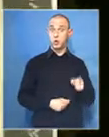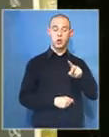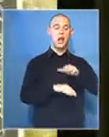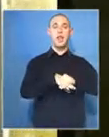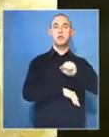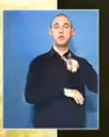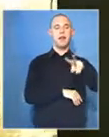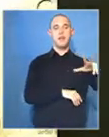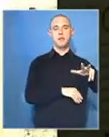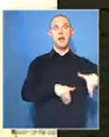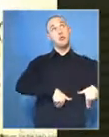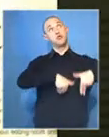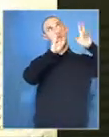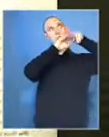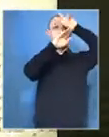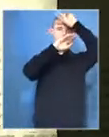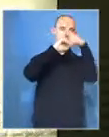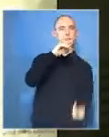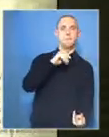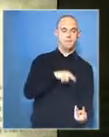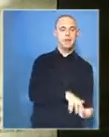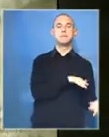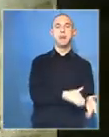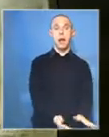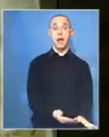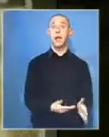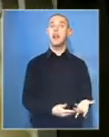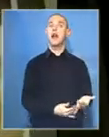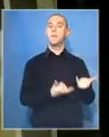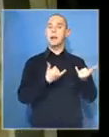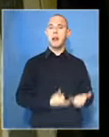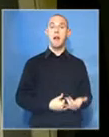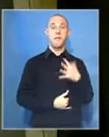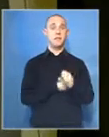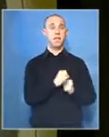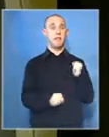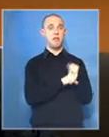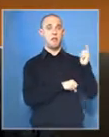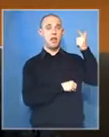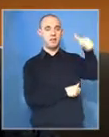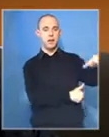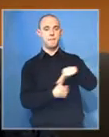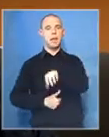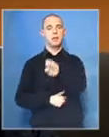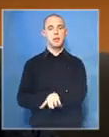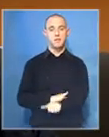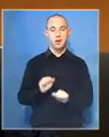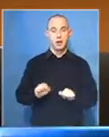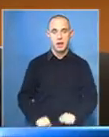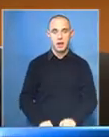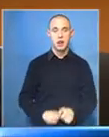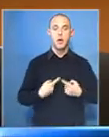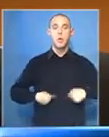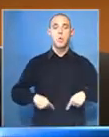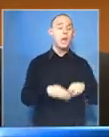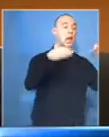just 28. Five decades on, he would be coming home. We're not even allowed to, we've never even seen the